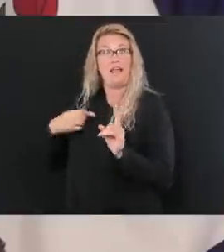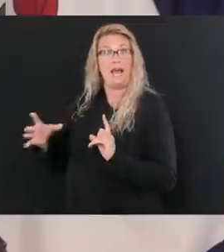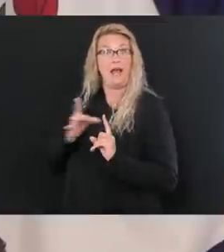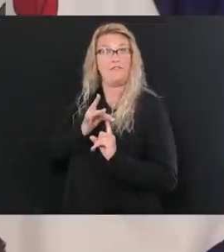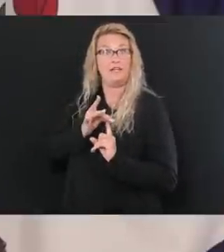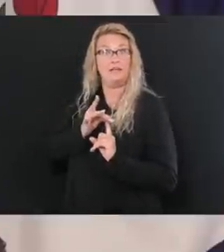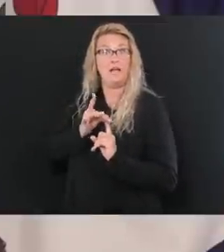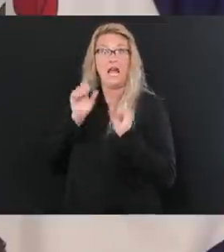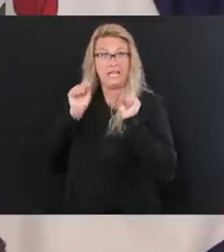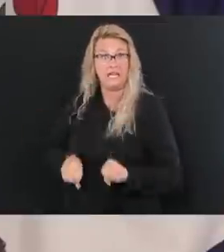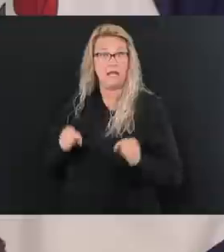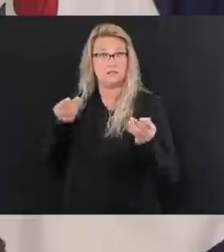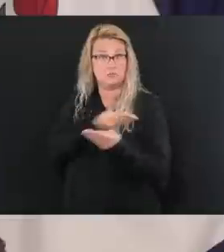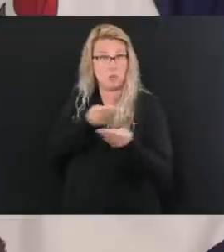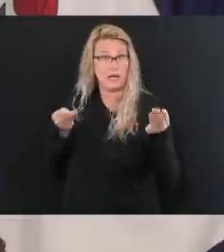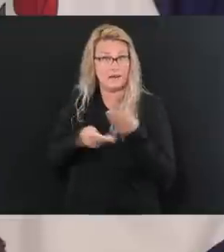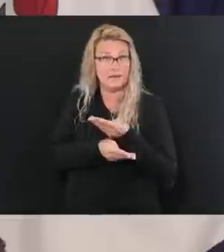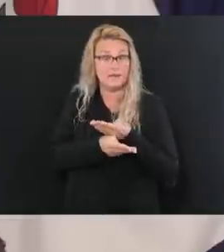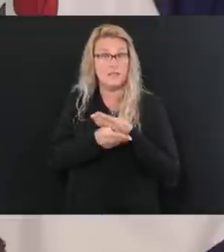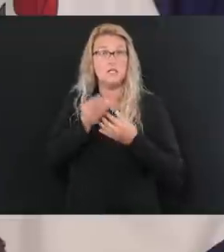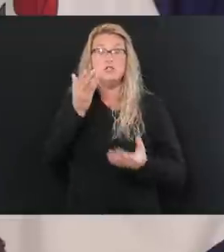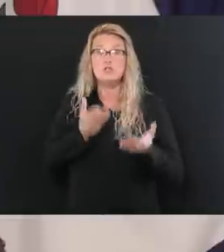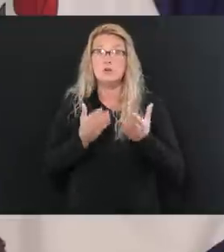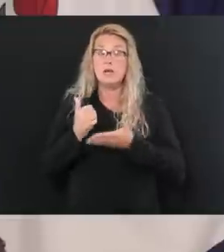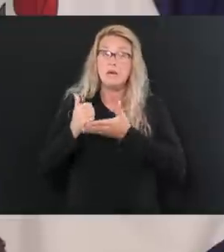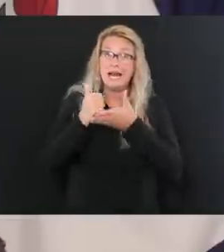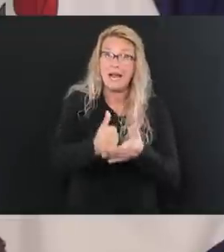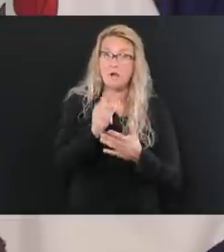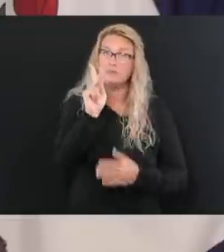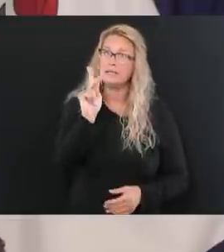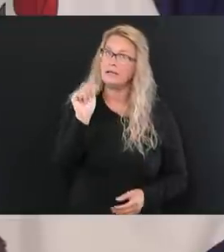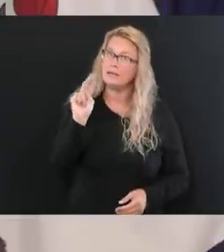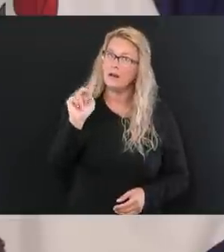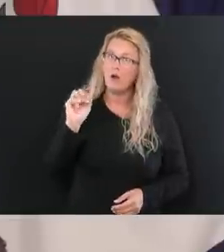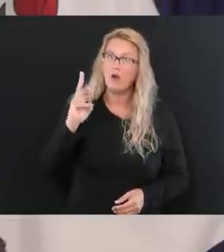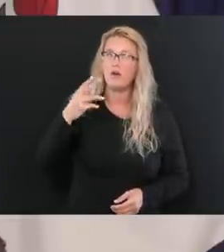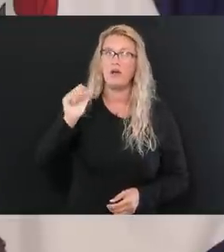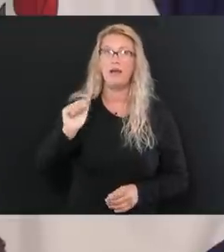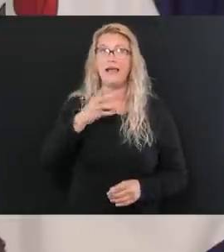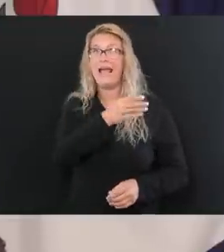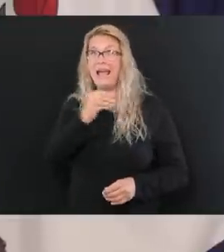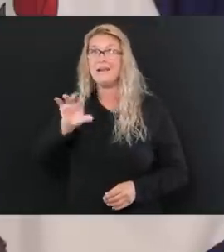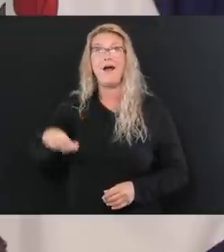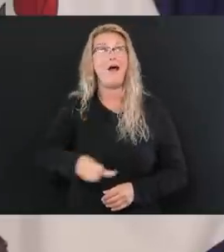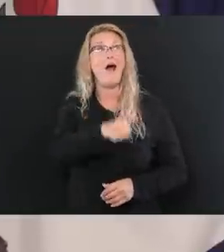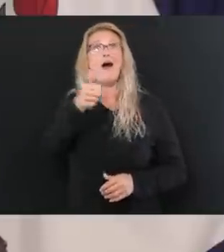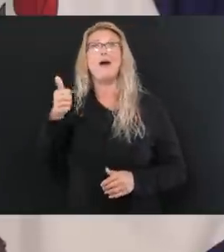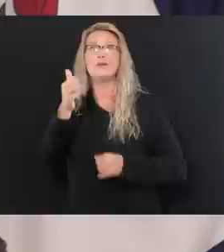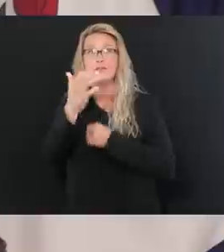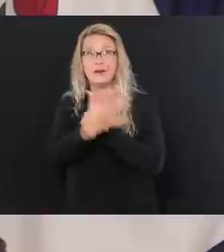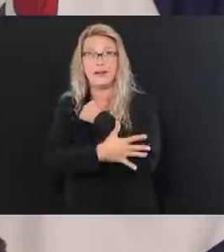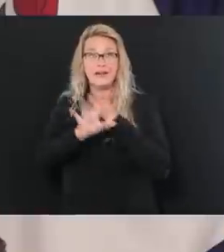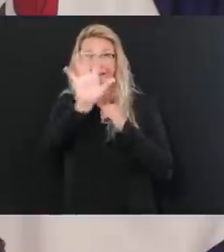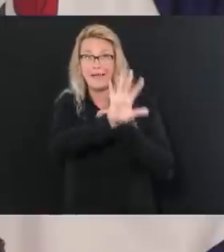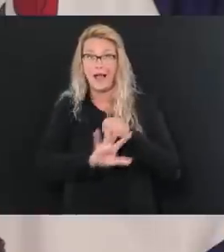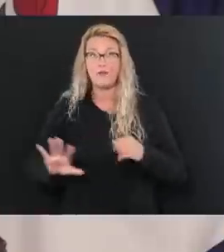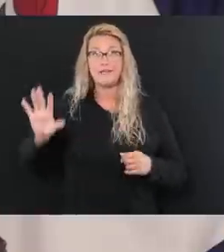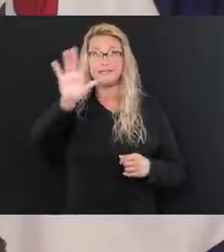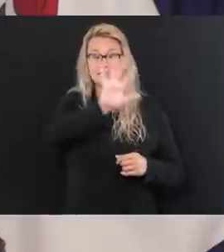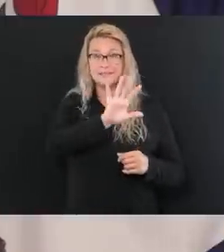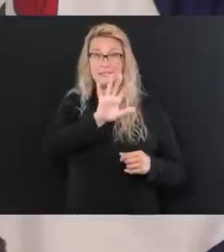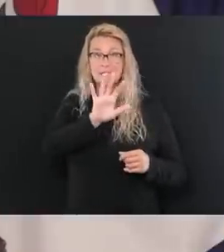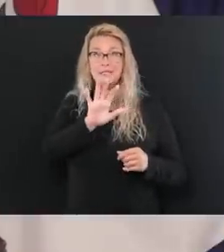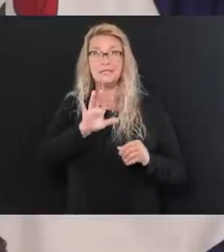and help you in Kanawha County, as in all the other counties, to be able to get yourself